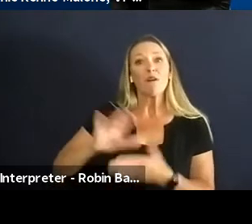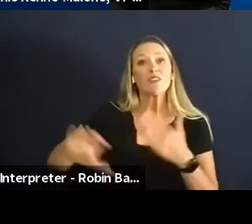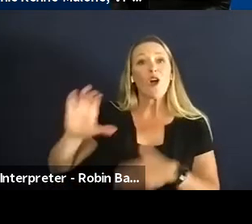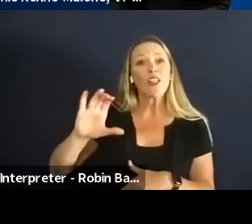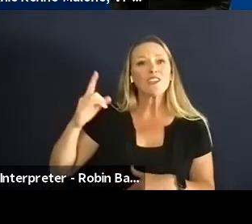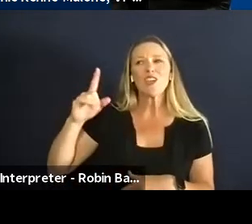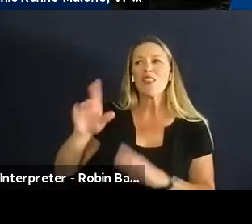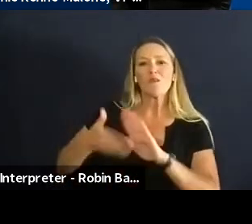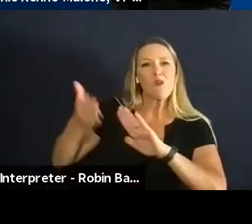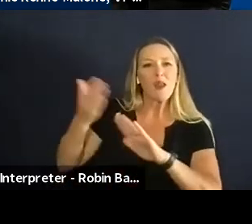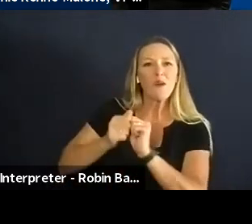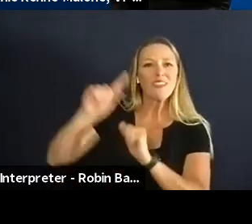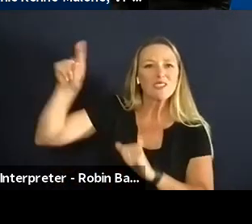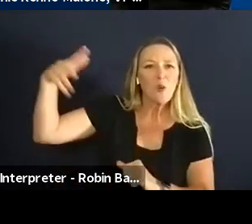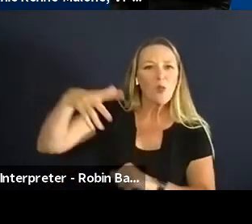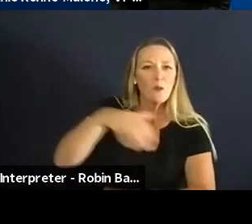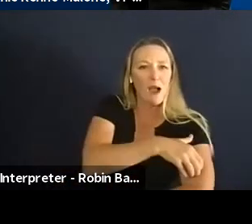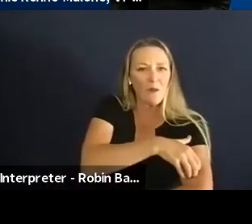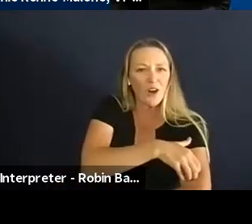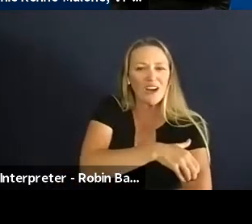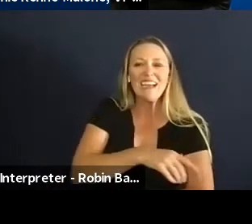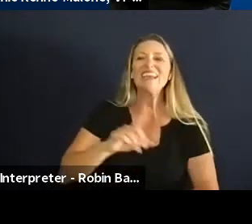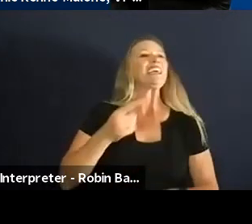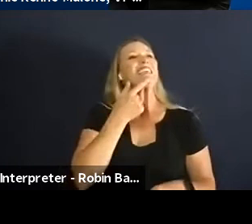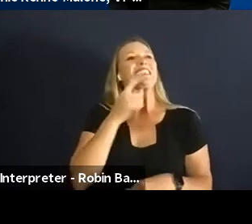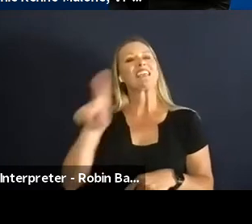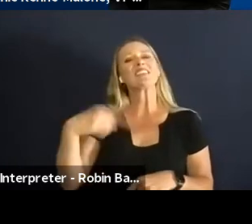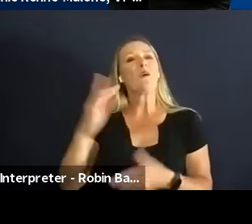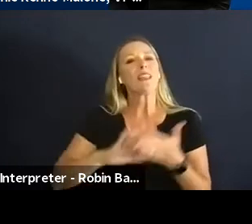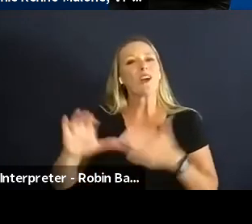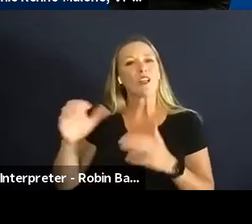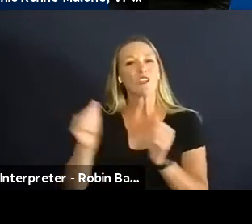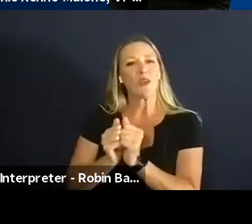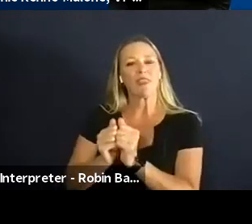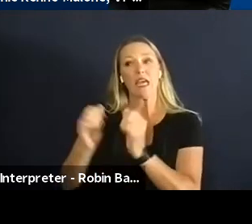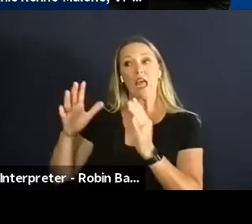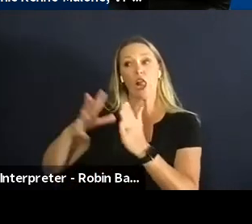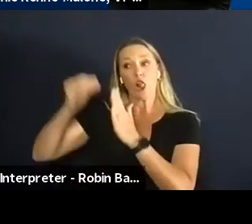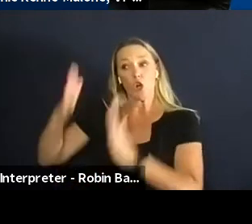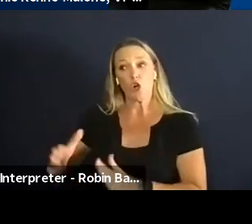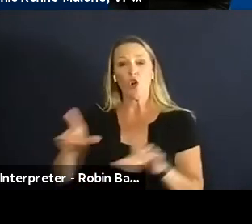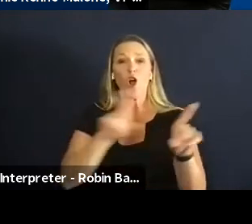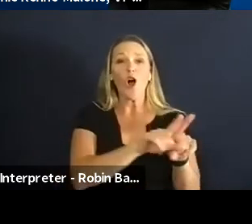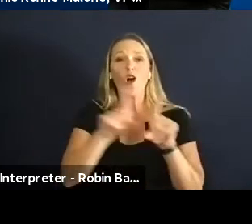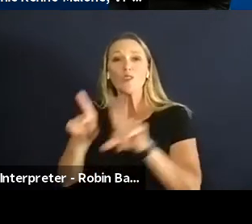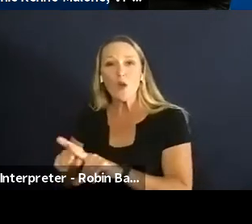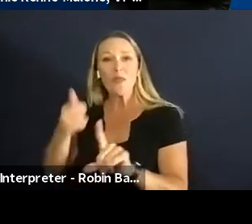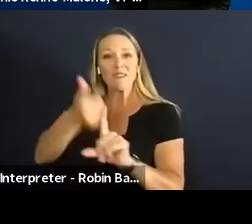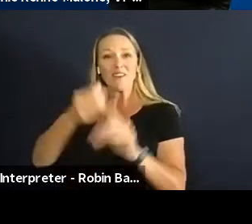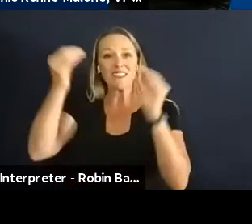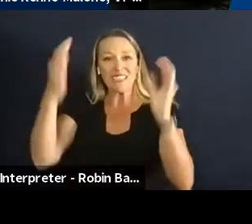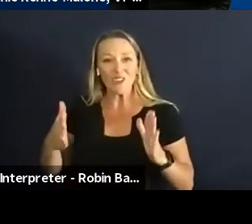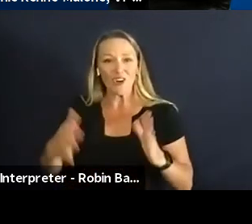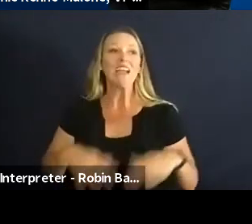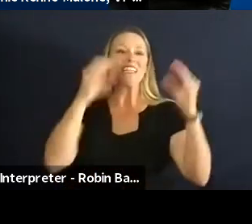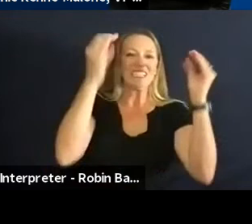college where the teacher is the learner and the learner is the teacher and you'll have to look it up and read the story it is a really fascinating story and what's